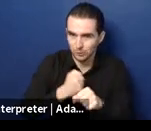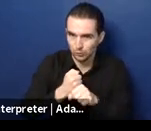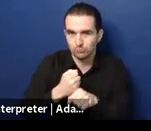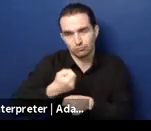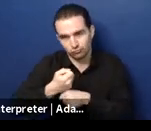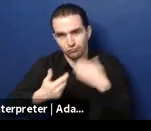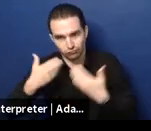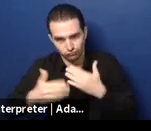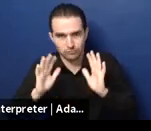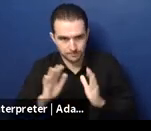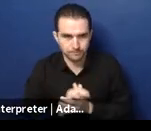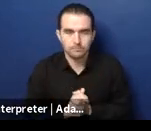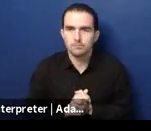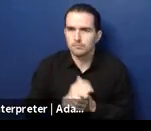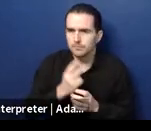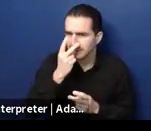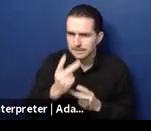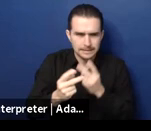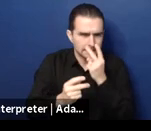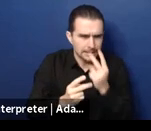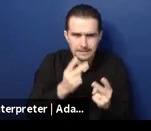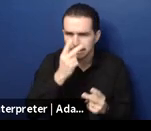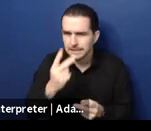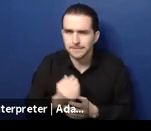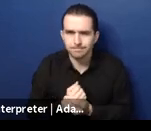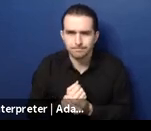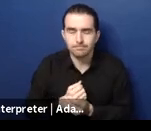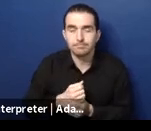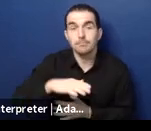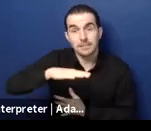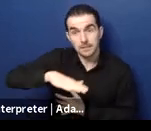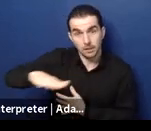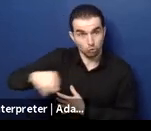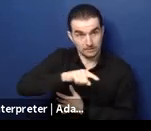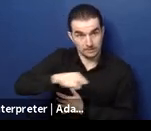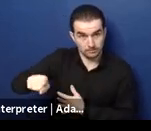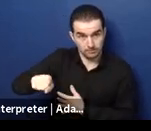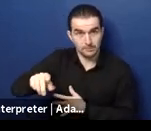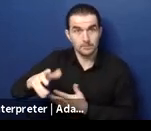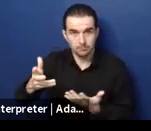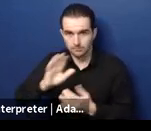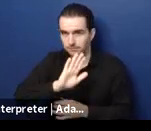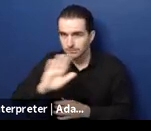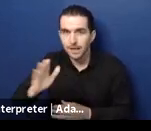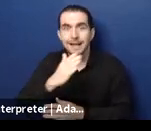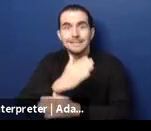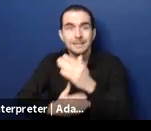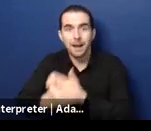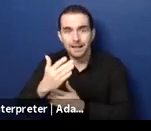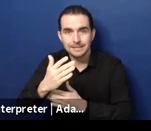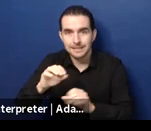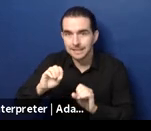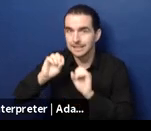institutional care in the world, according to UNICEF's Division of the World Interregion. So, if you look at the Europe and